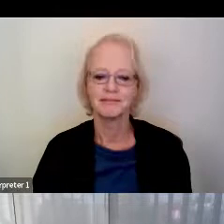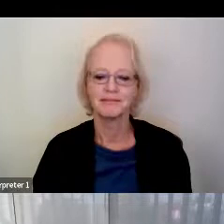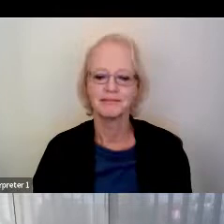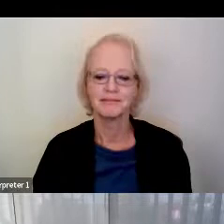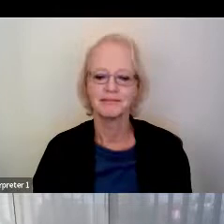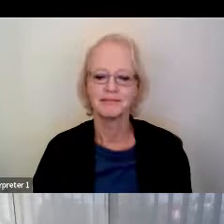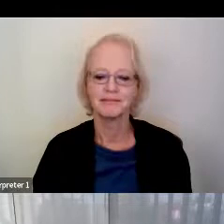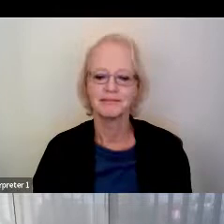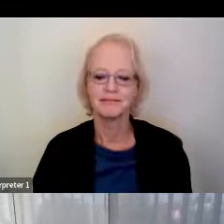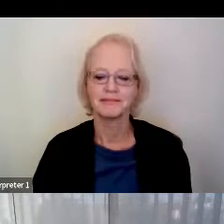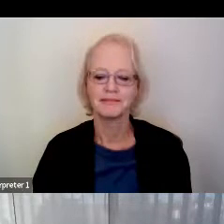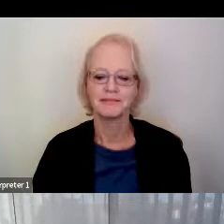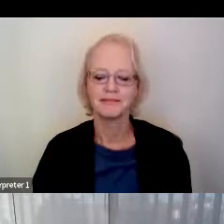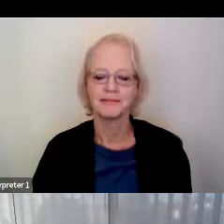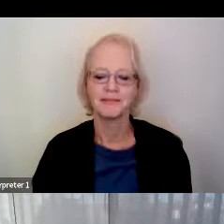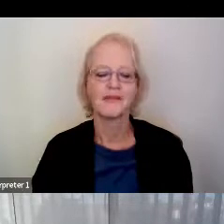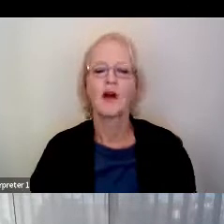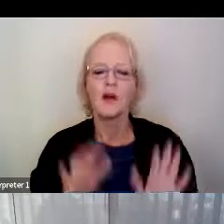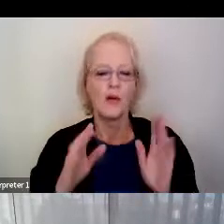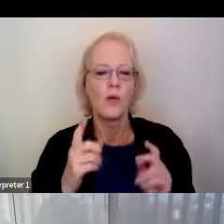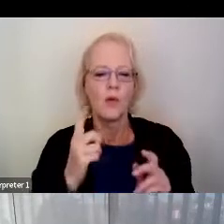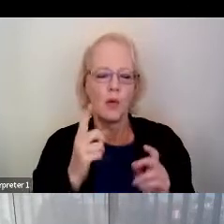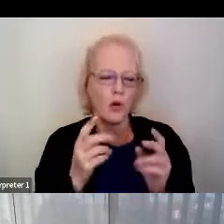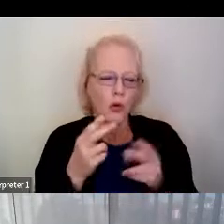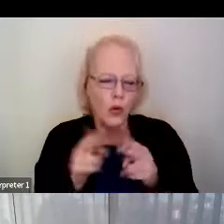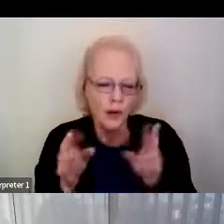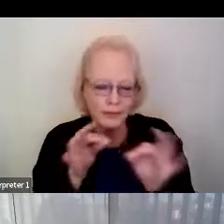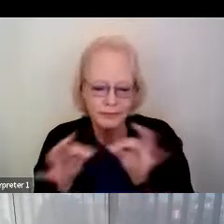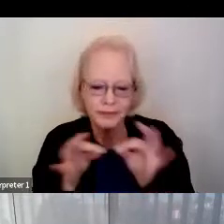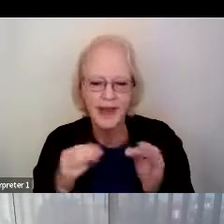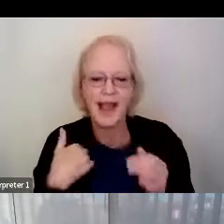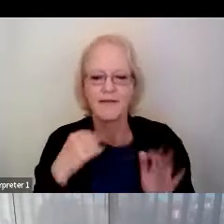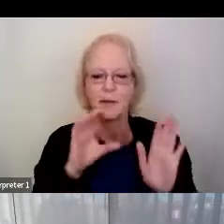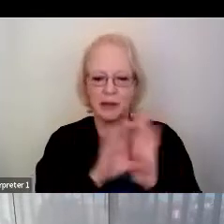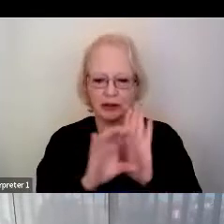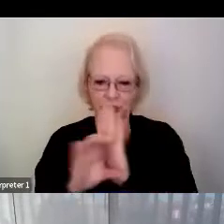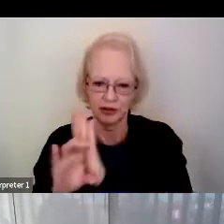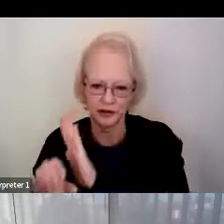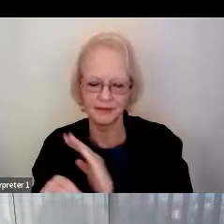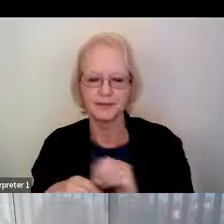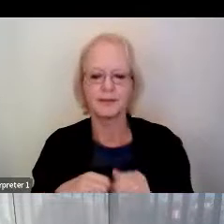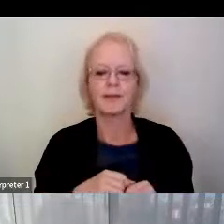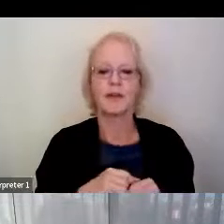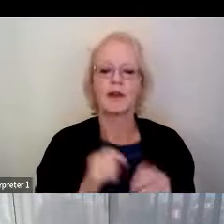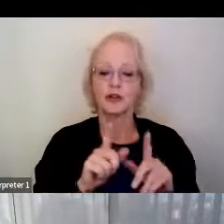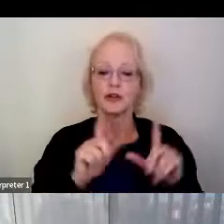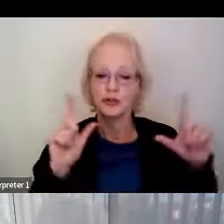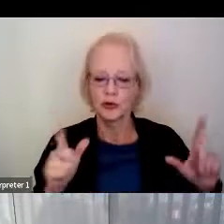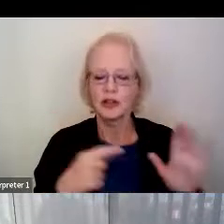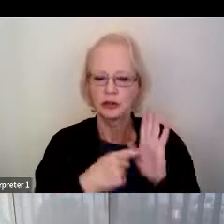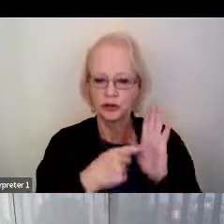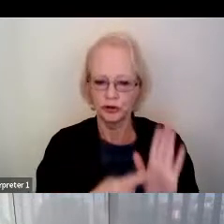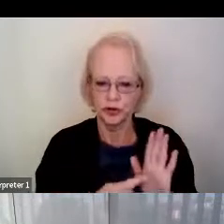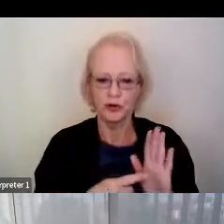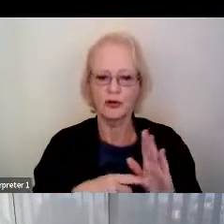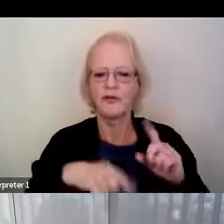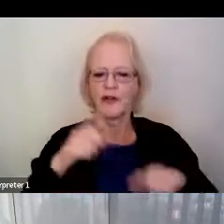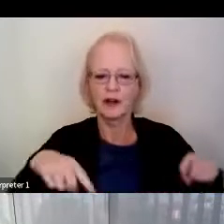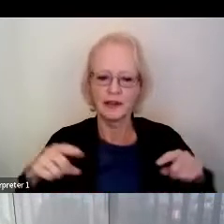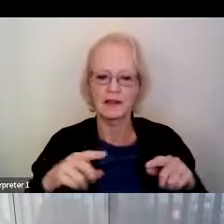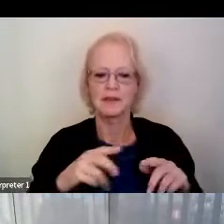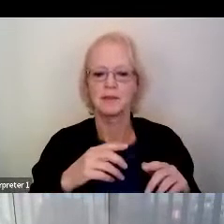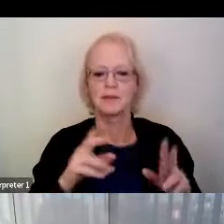Having the implant... this is... Sorry. One quickly. There's a bunch of photos on the screen here. Photos of various team